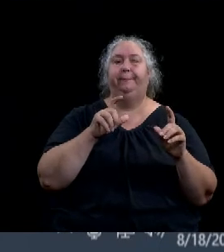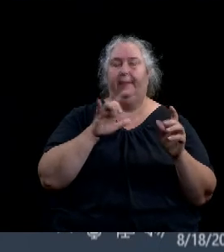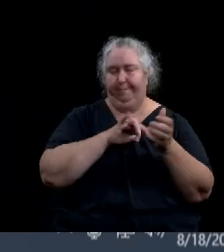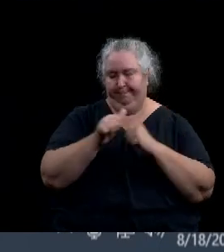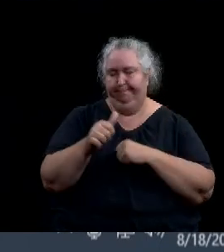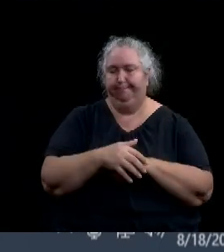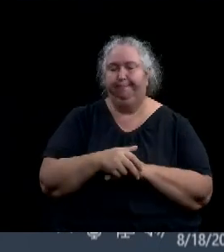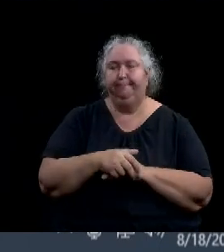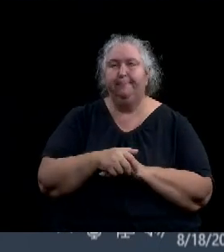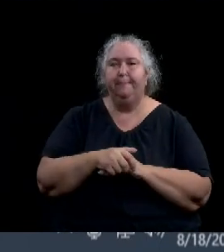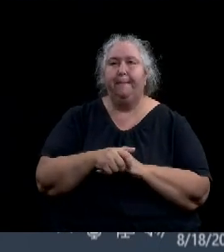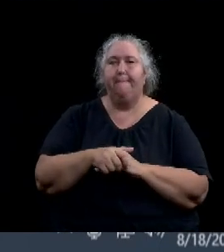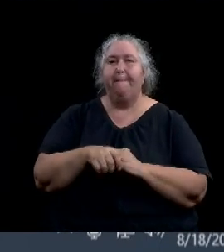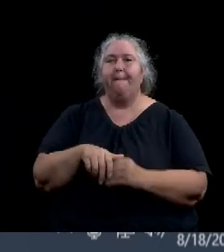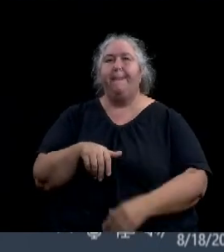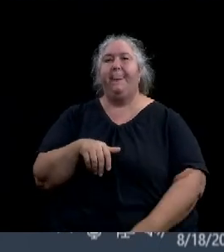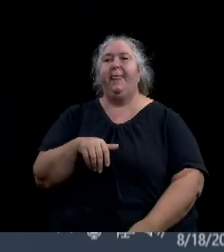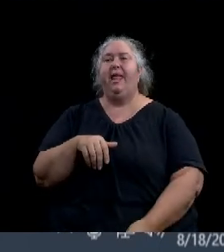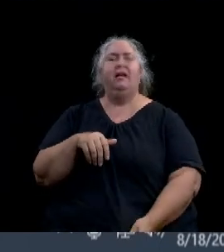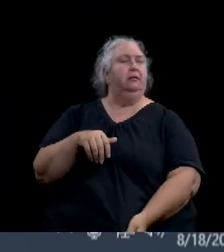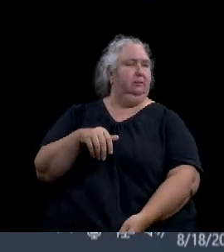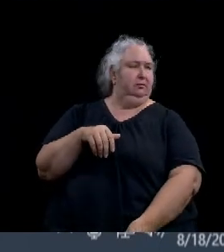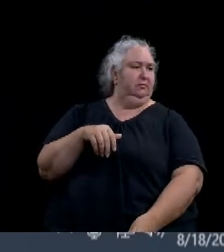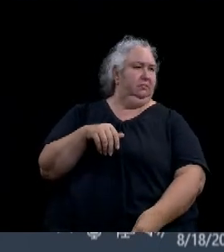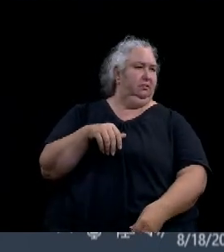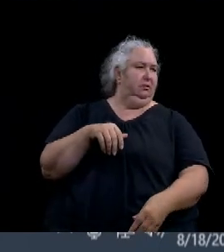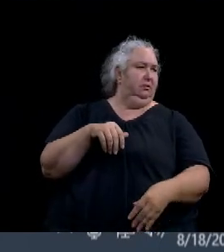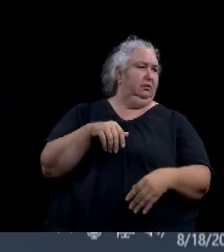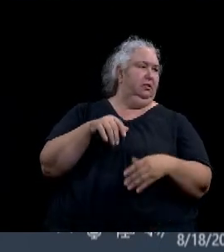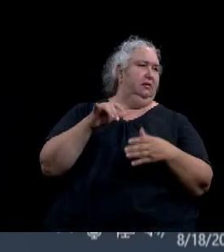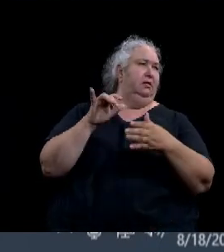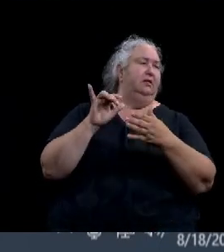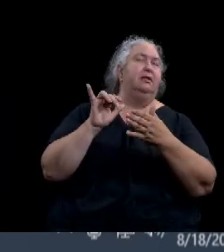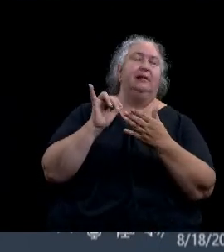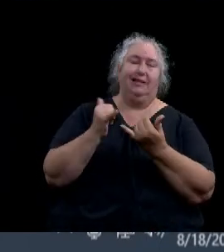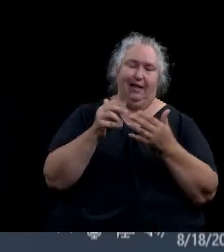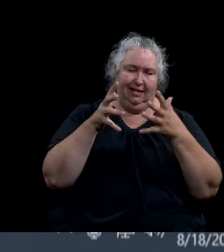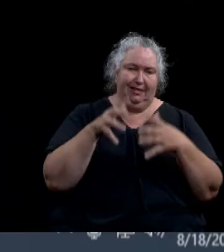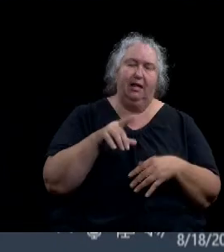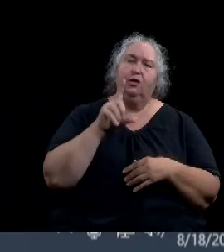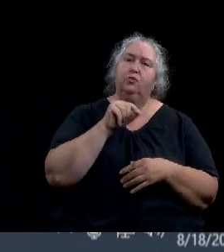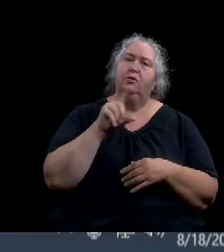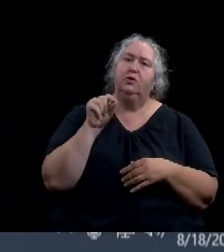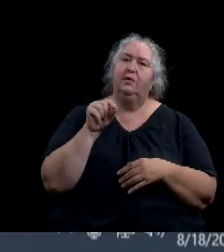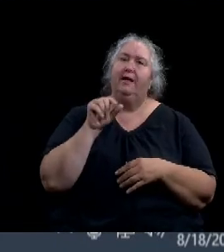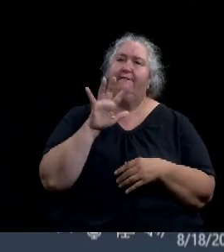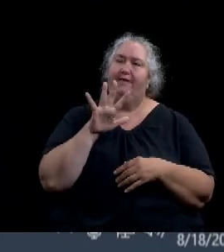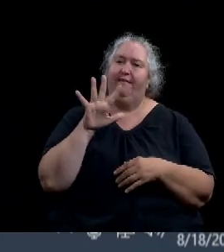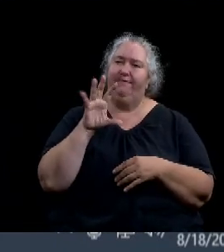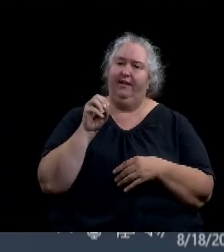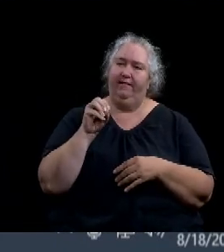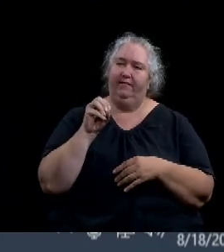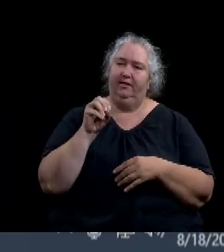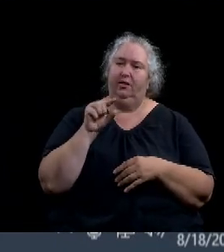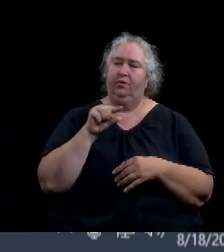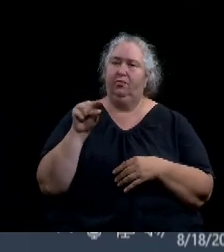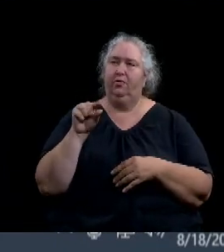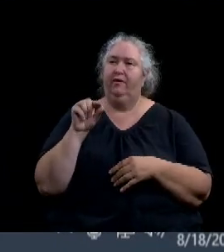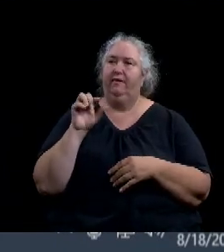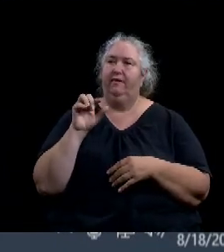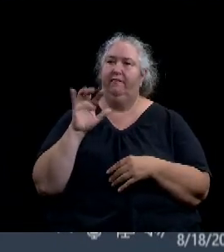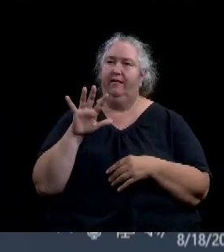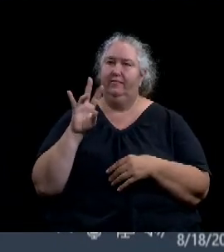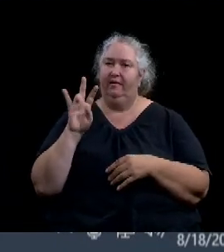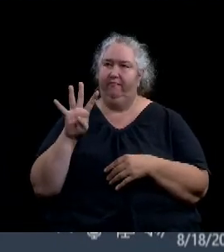tonight consists of resolutions 2020-550 through 2020-574, with the exceptions of resolutions 2020